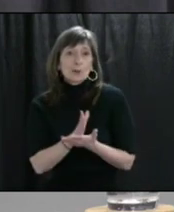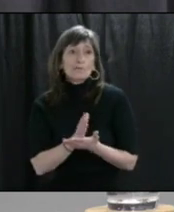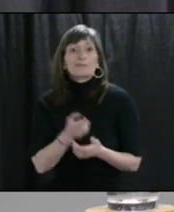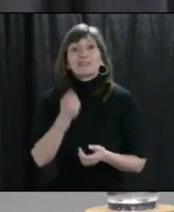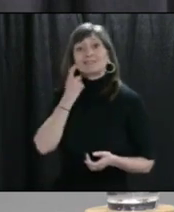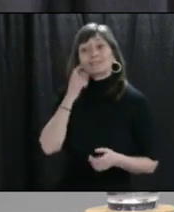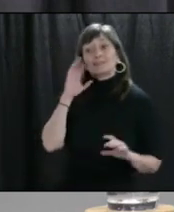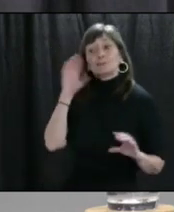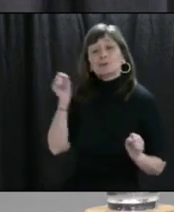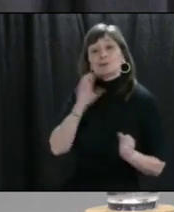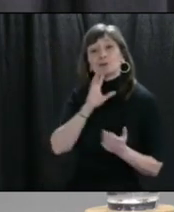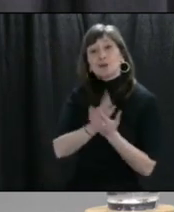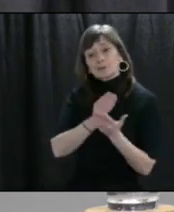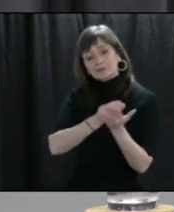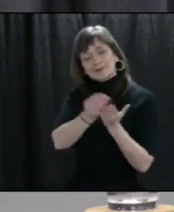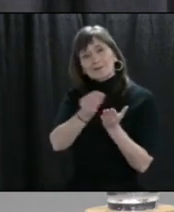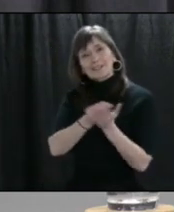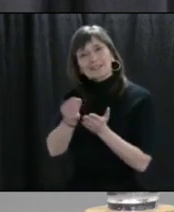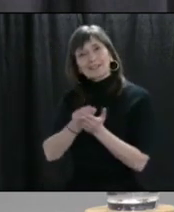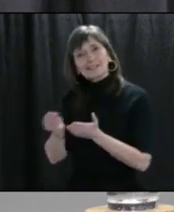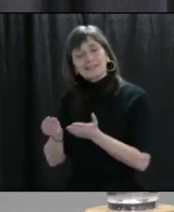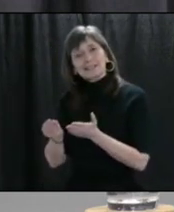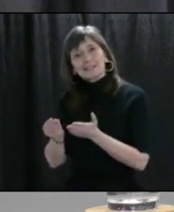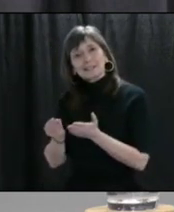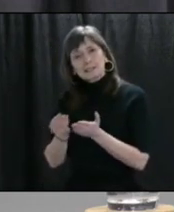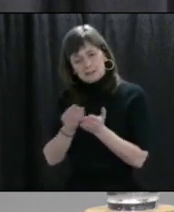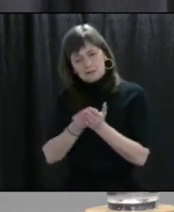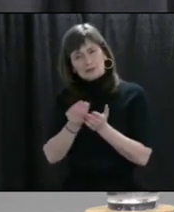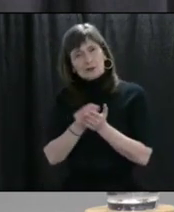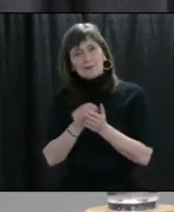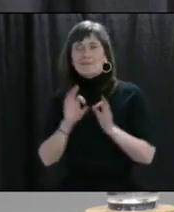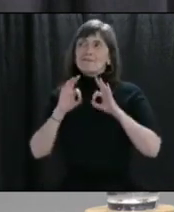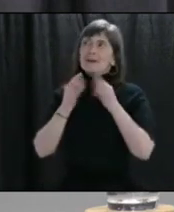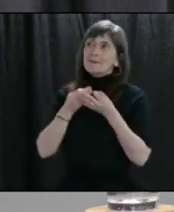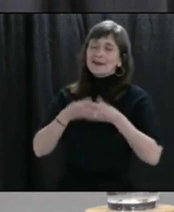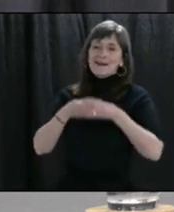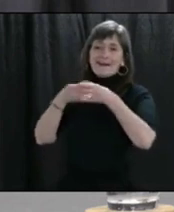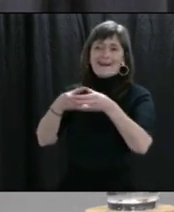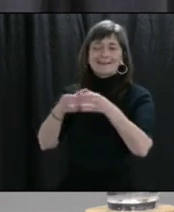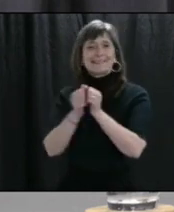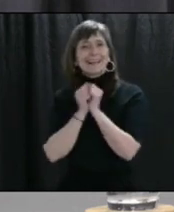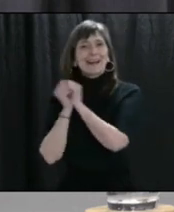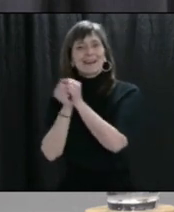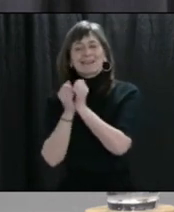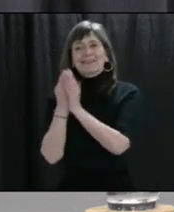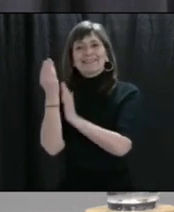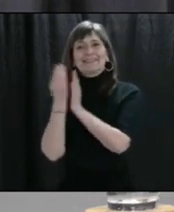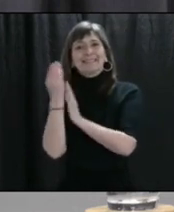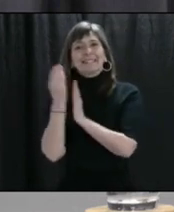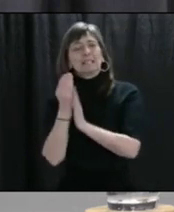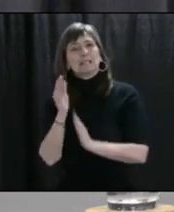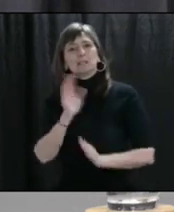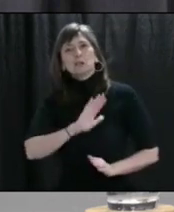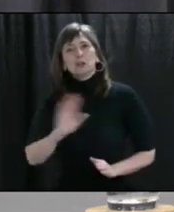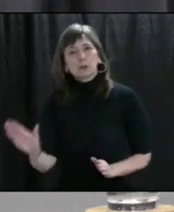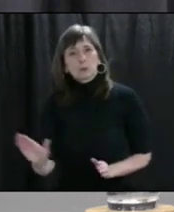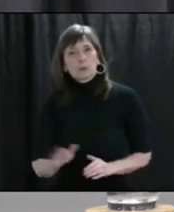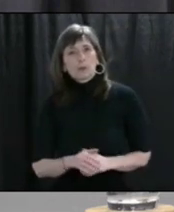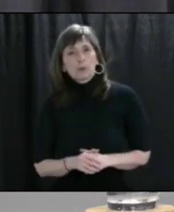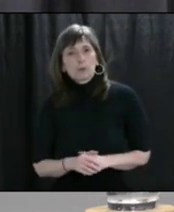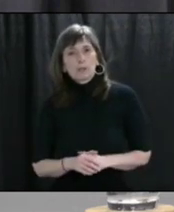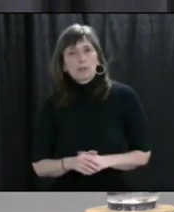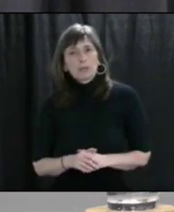for example. Shopping can now no longer be a family activity. Shopping has to be for things that are